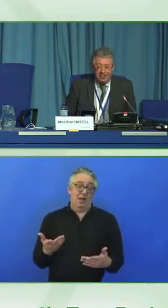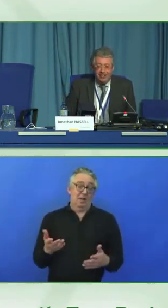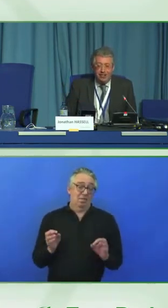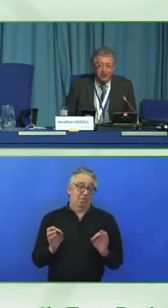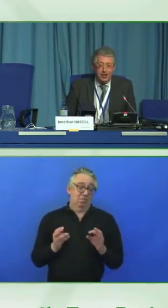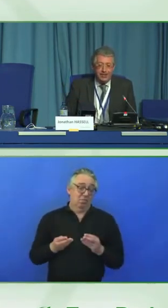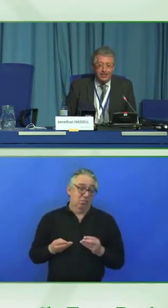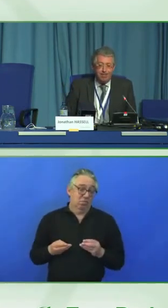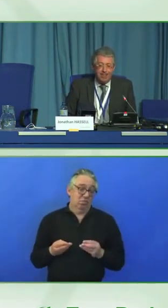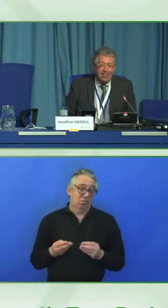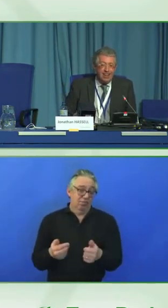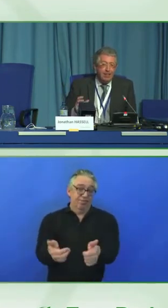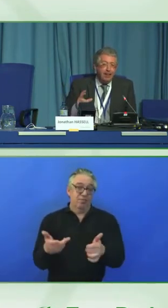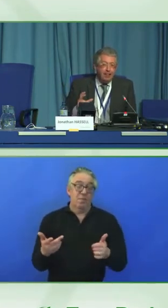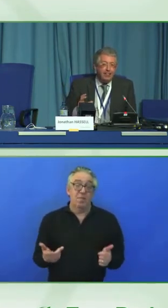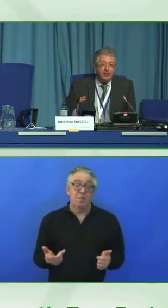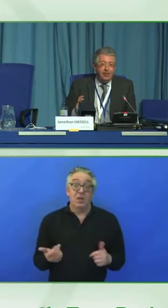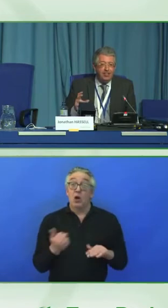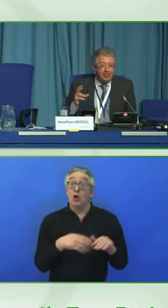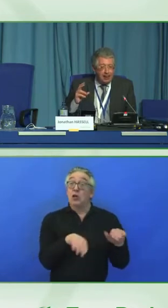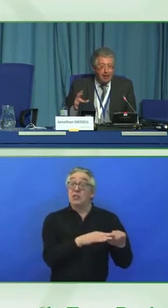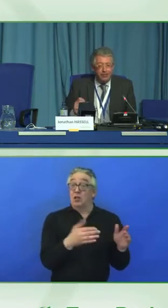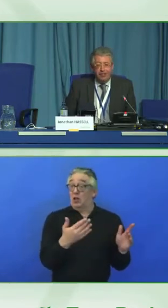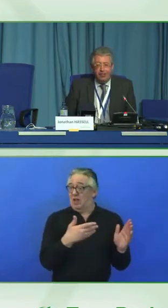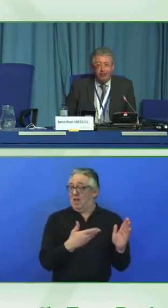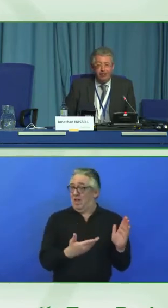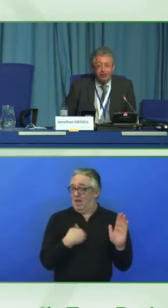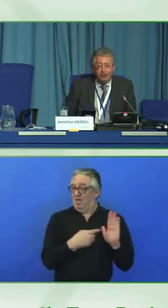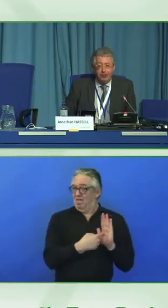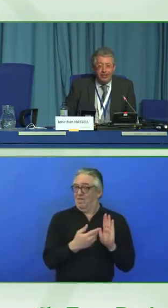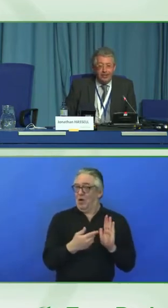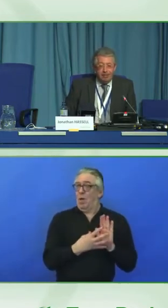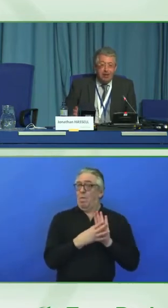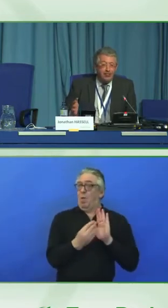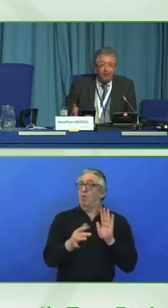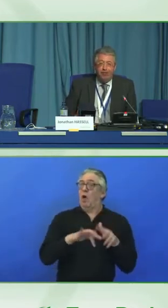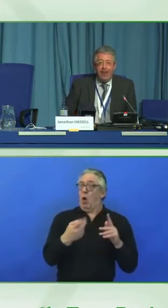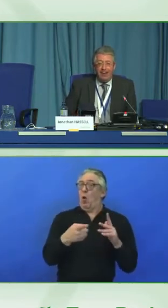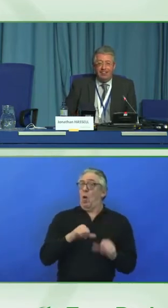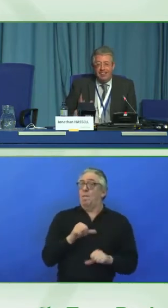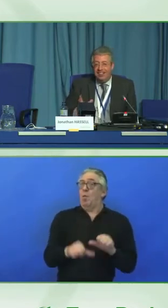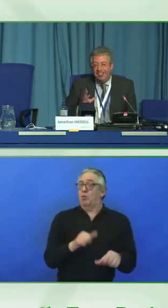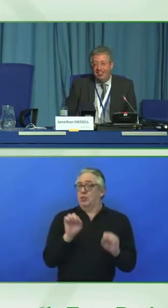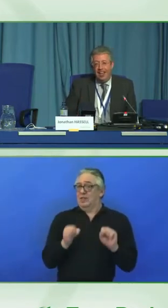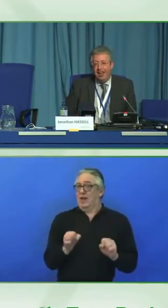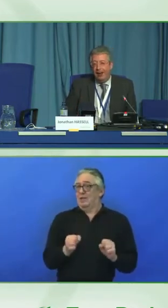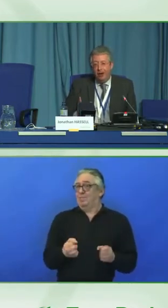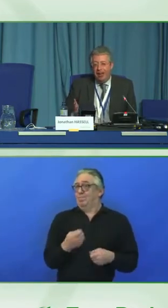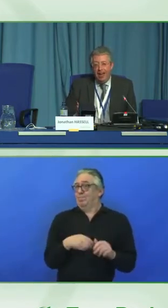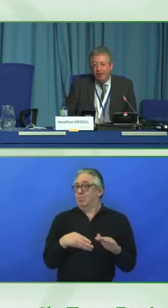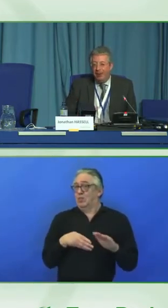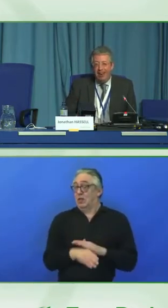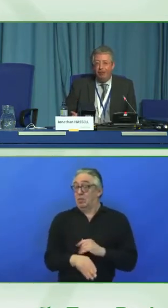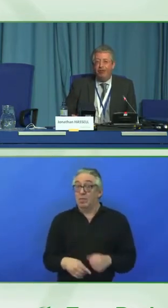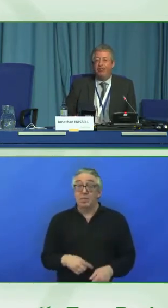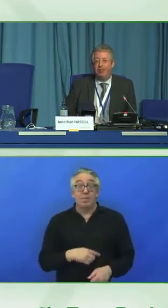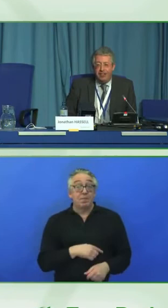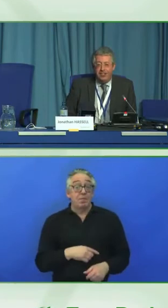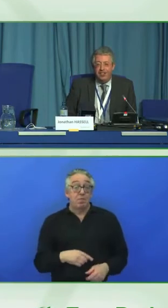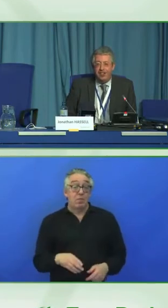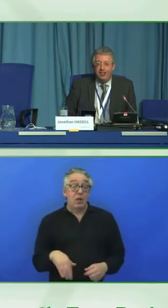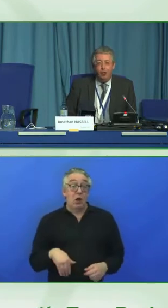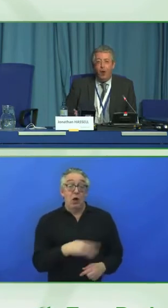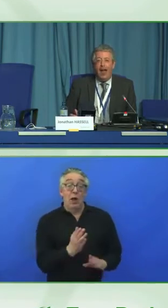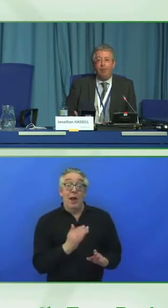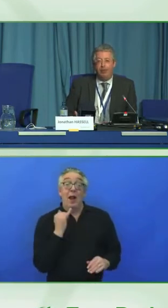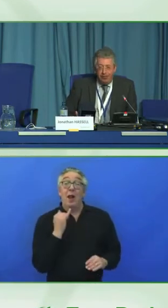the standard to do that. And the last two things are absolutely crucial. Measure effects. This is saying, okay, we're now good at